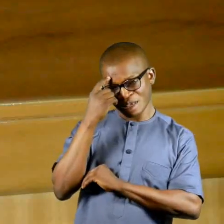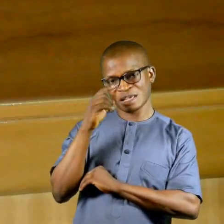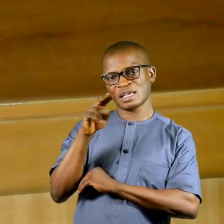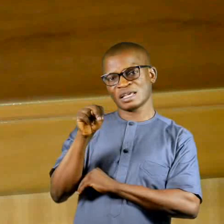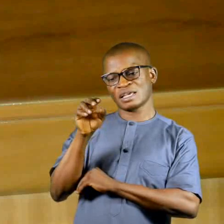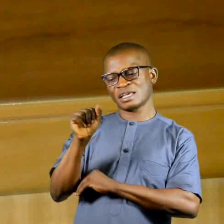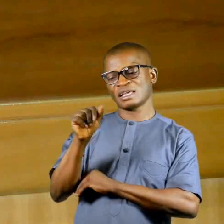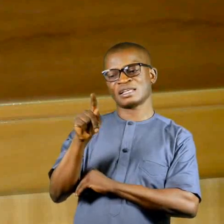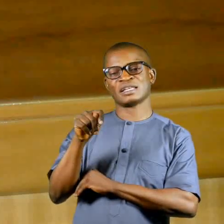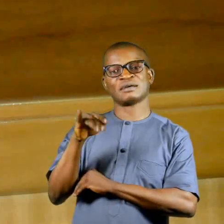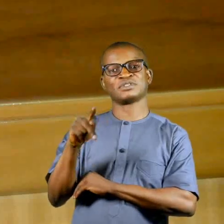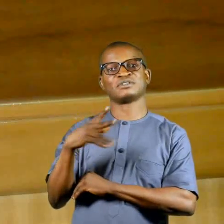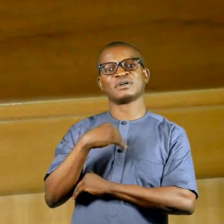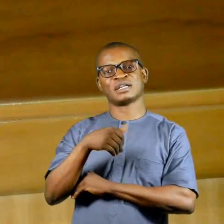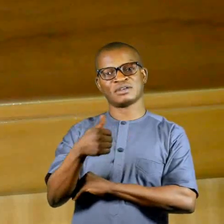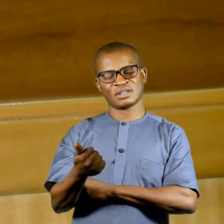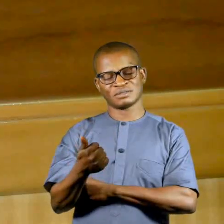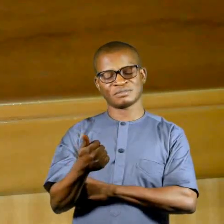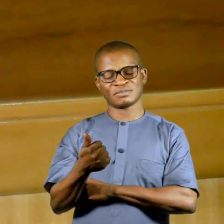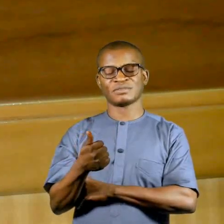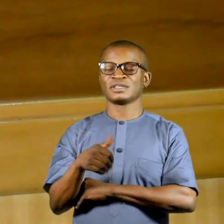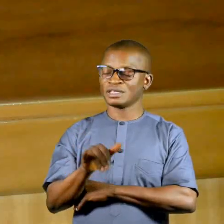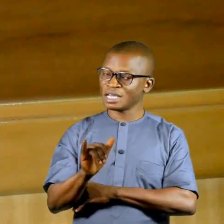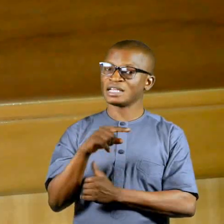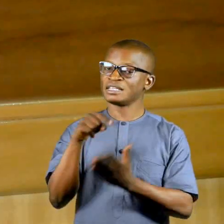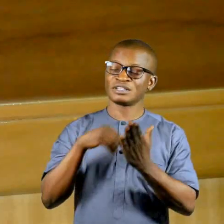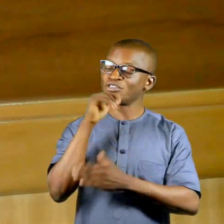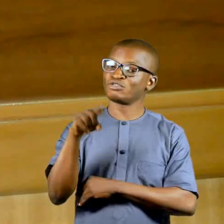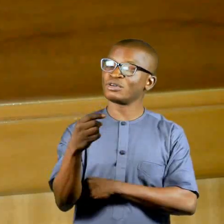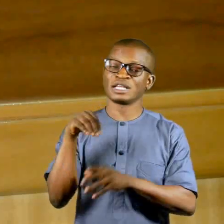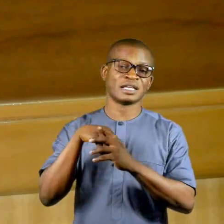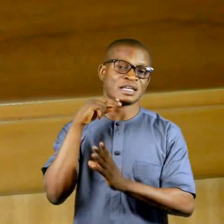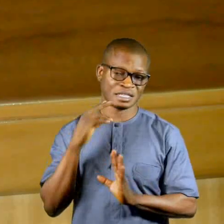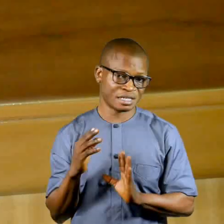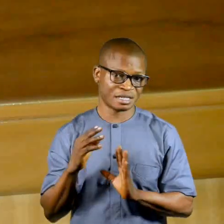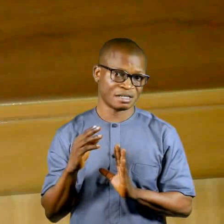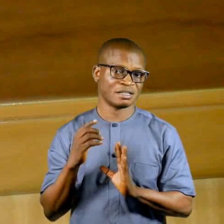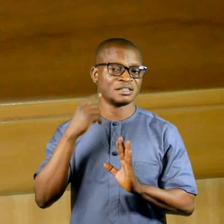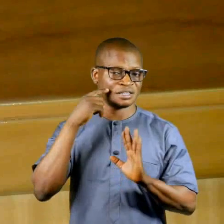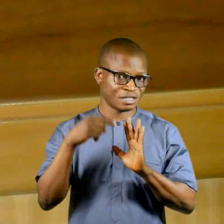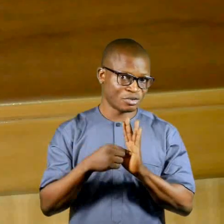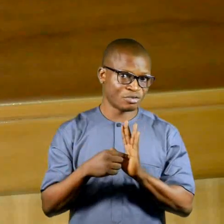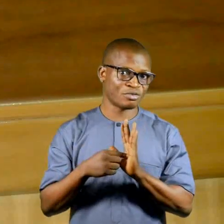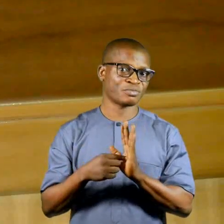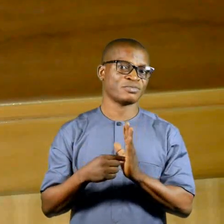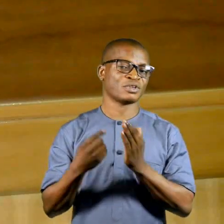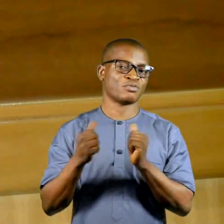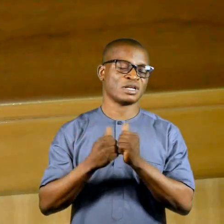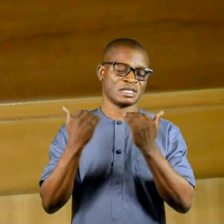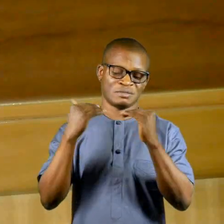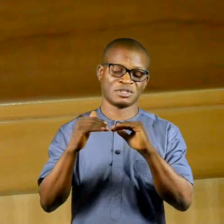Naptip and collaborators. However, this is not limited to Nigeria. Given the sophistication and the